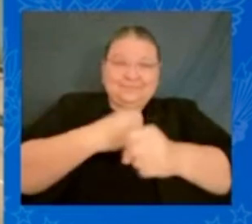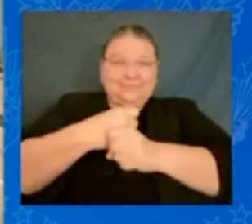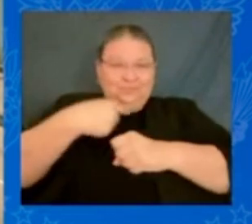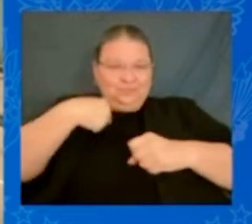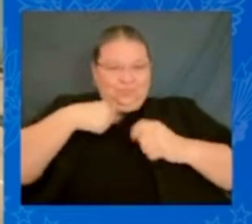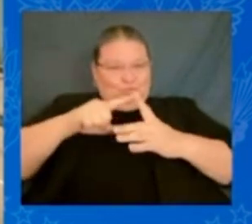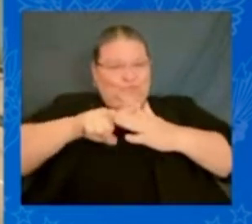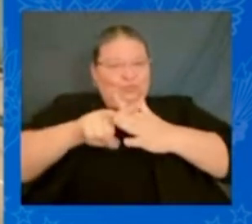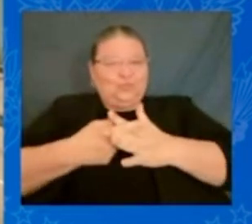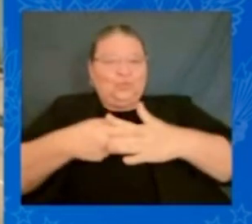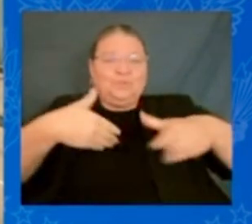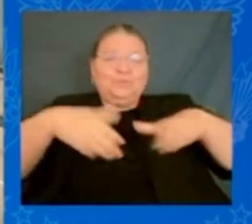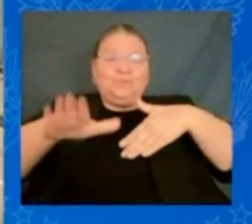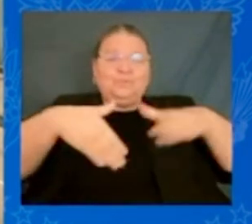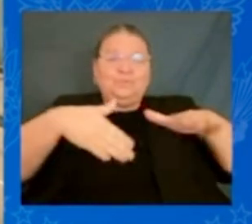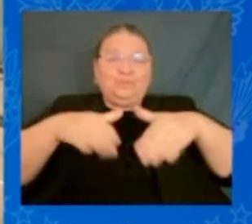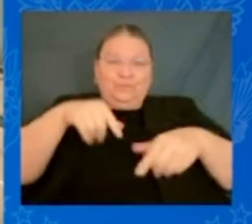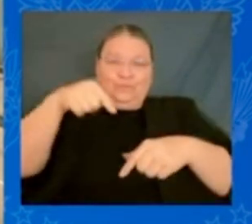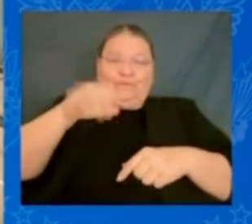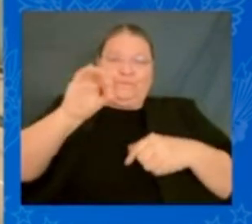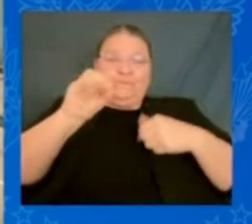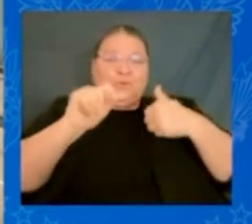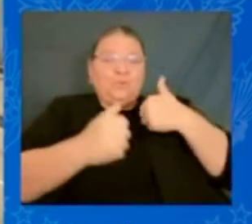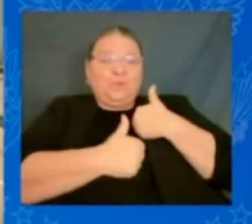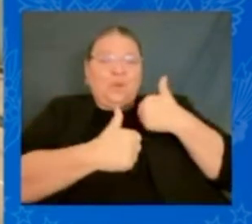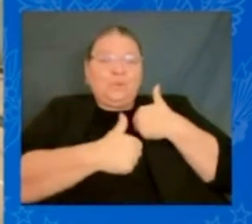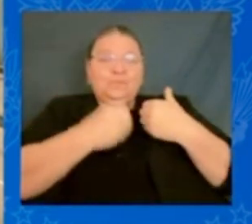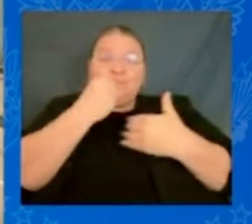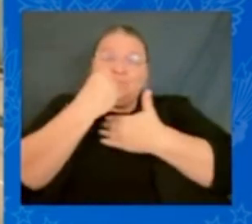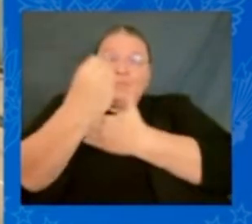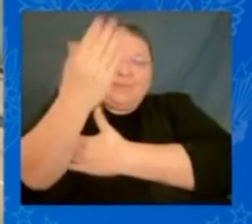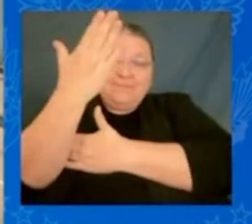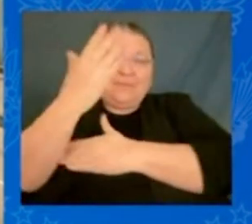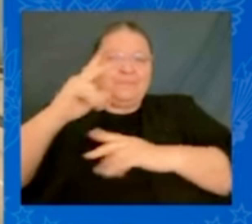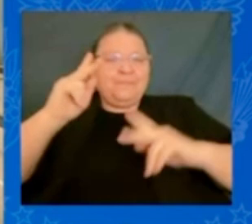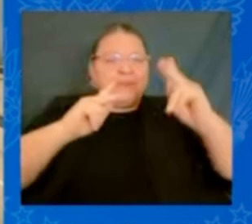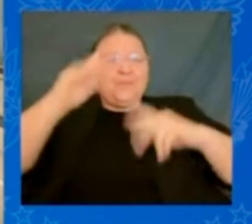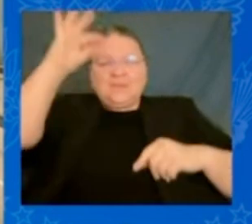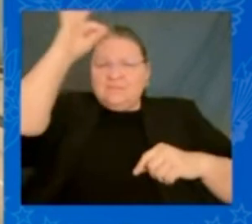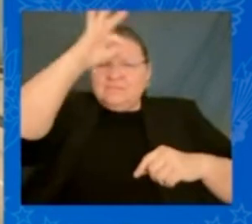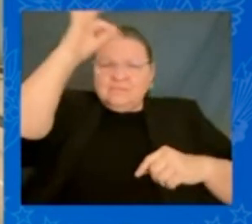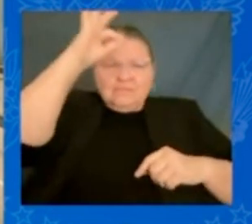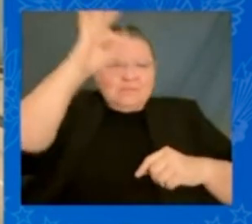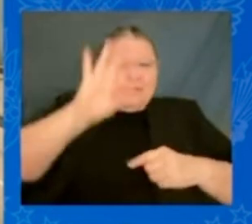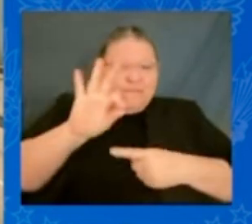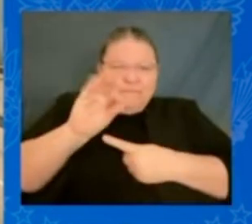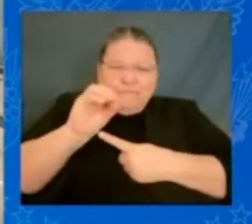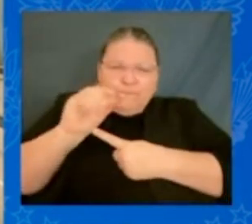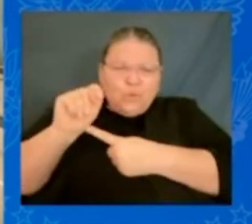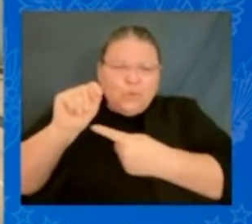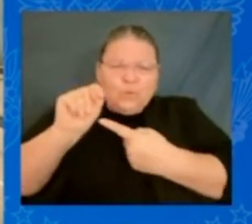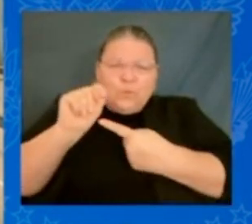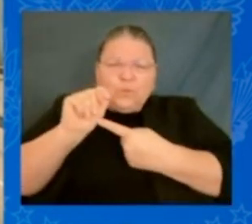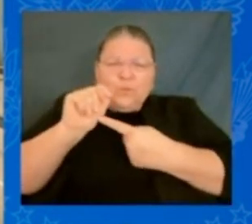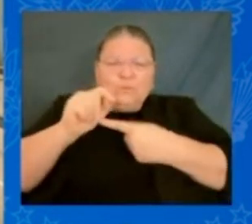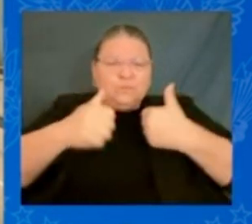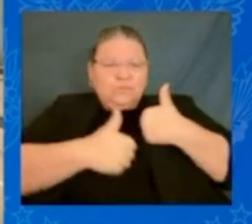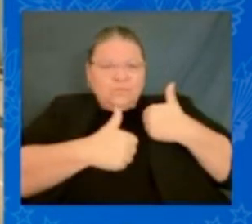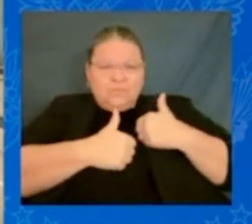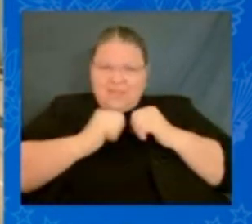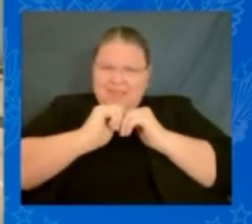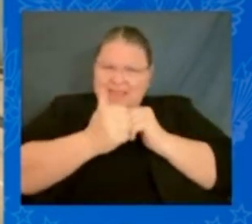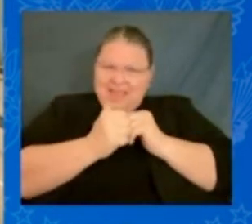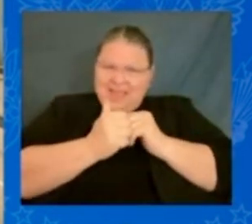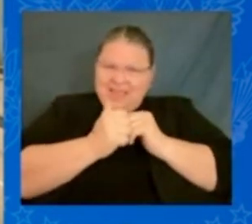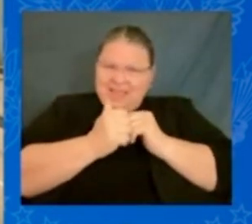people didn't know a foot soldier from a foot stool what I take great pride in now is that you can't